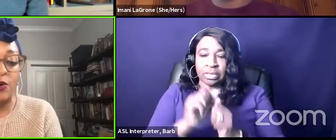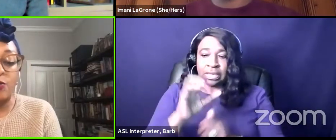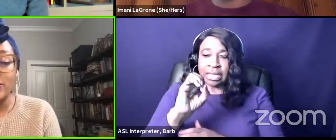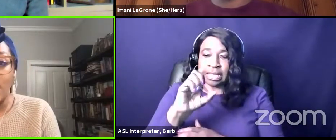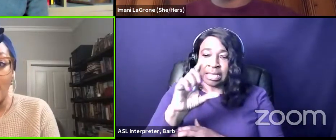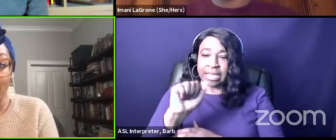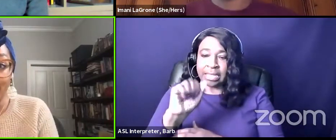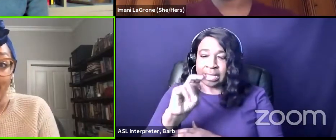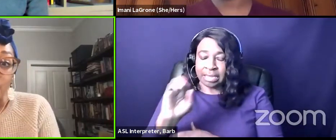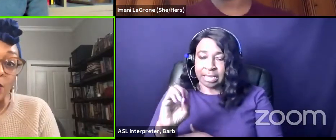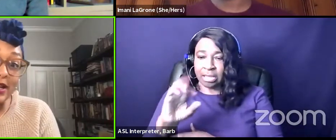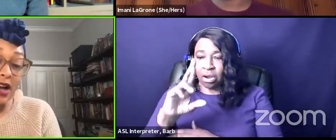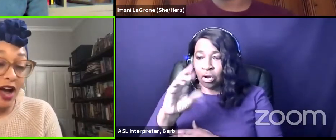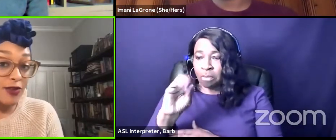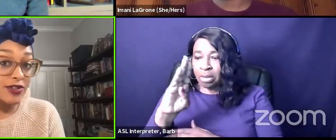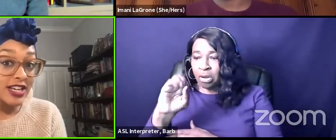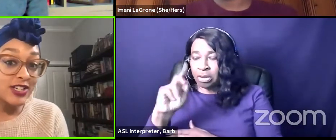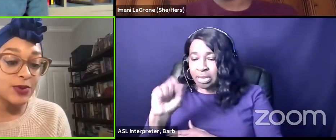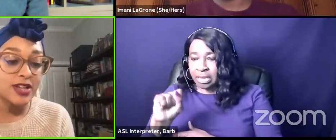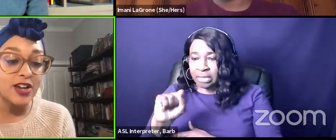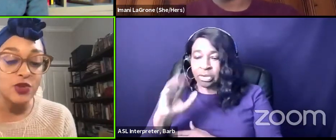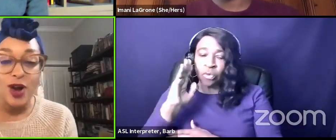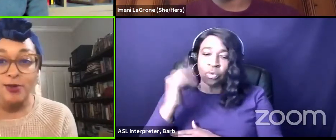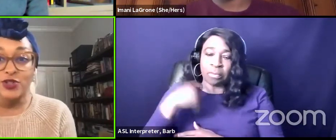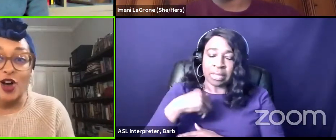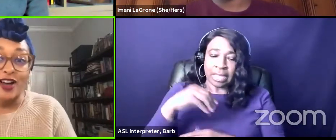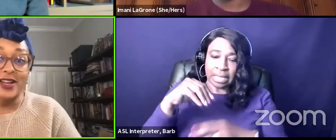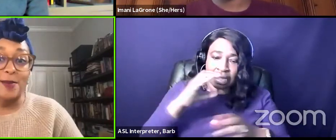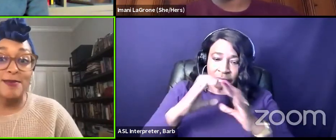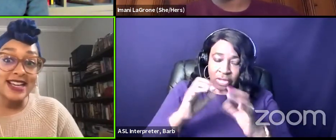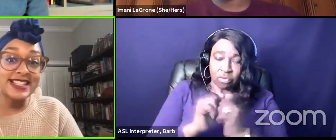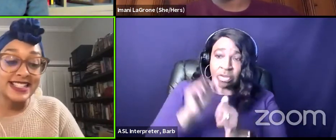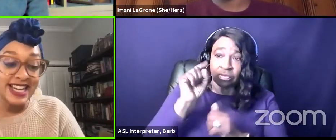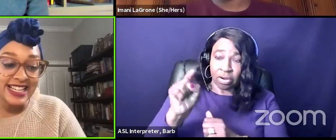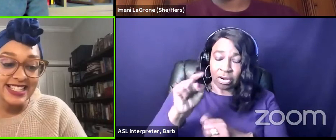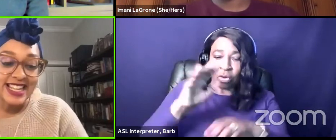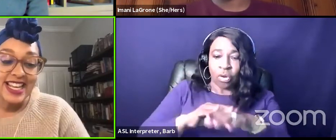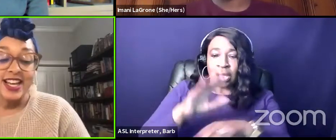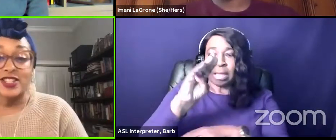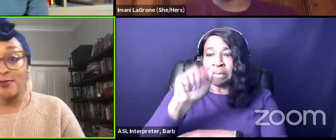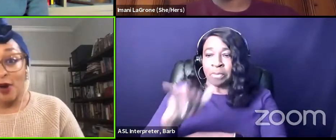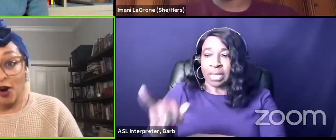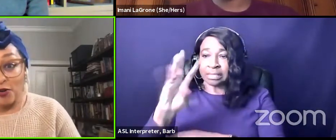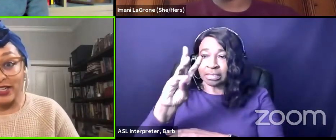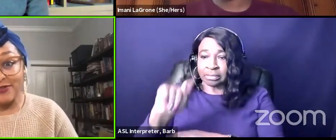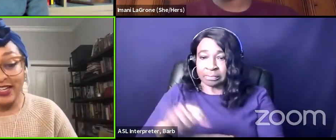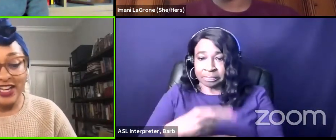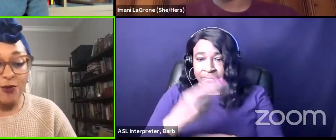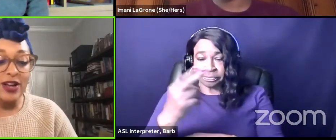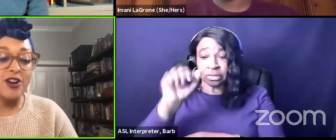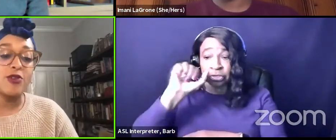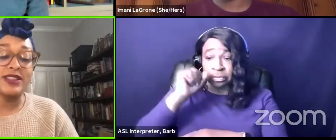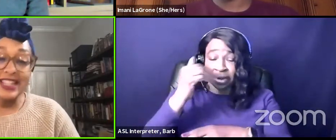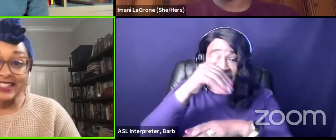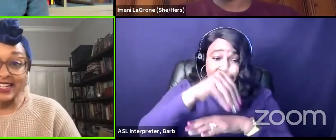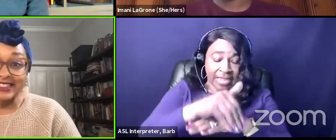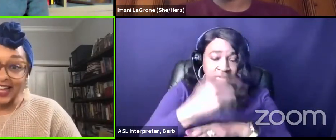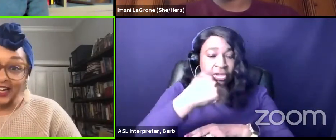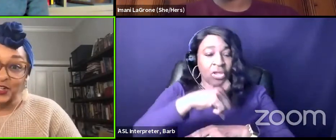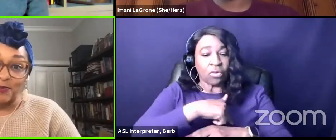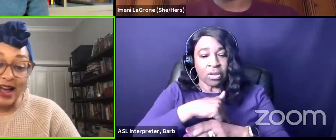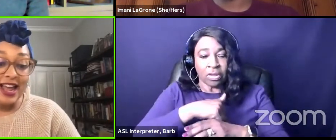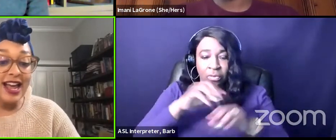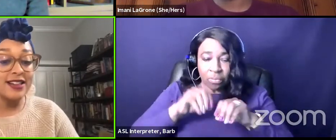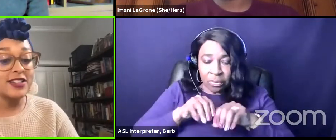roberts that will be dropping we'll be in conversation with dr roberts on may 6th tomorrow evening we are releasing